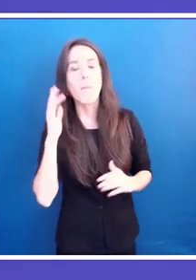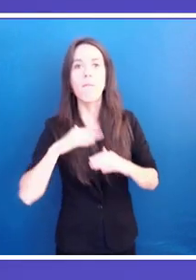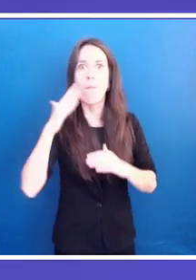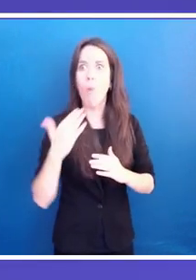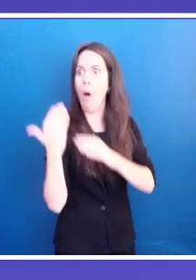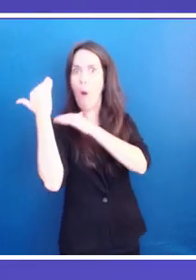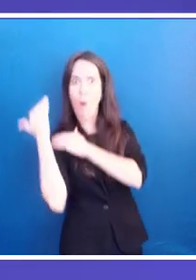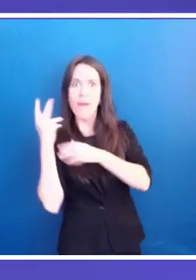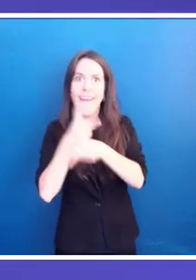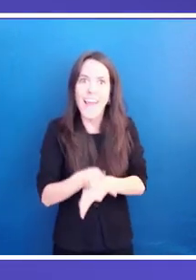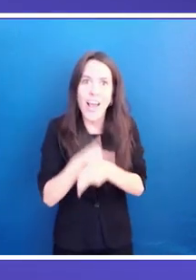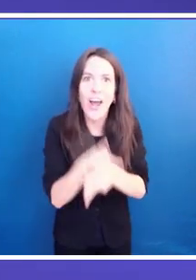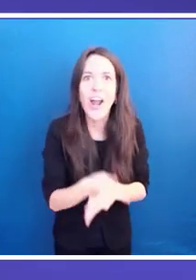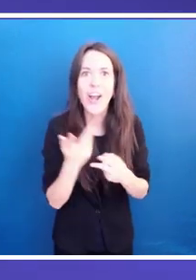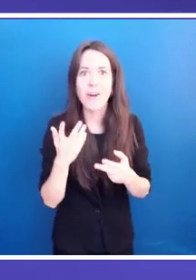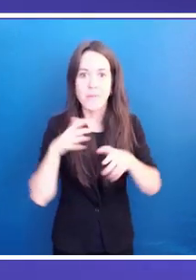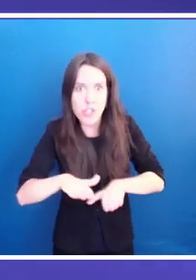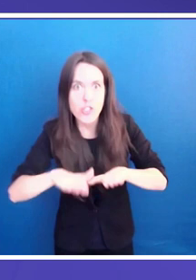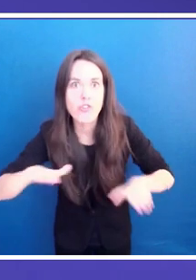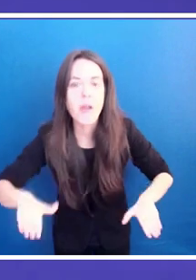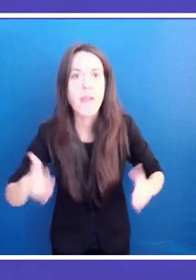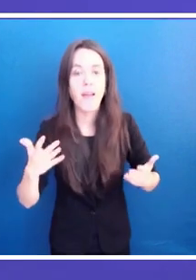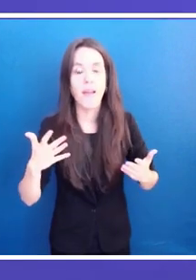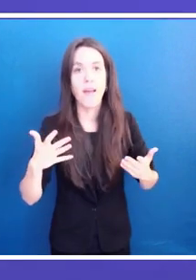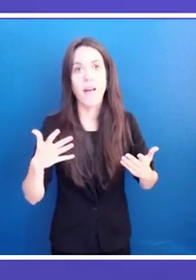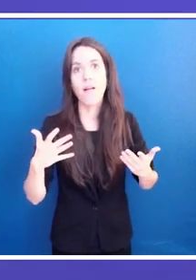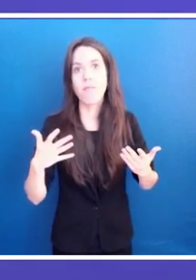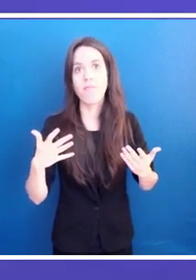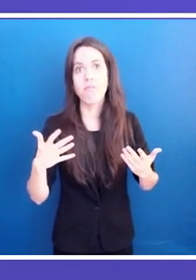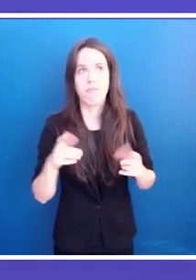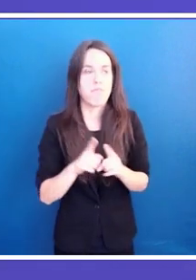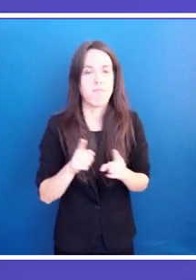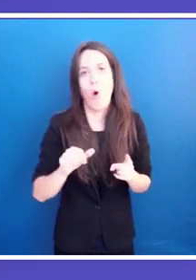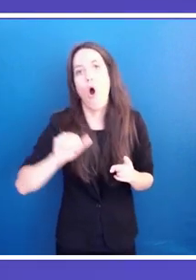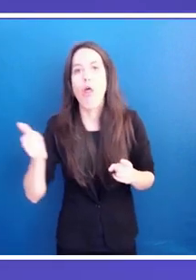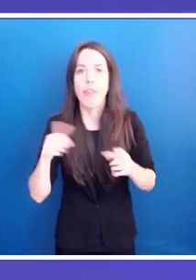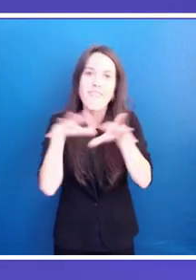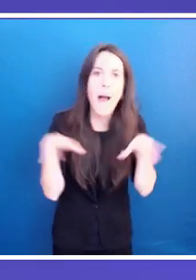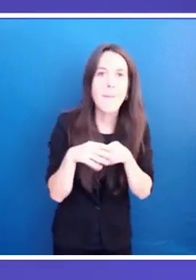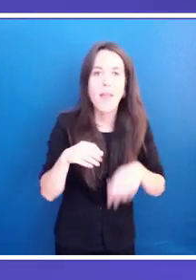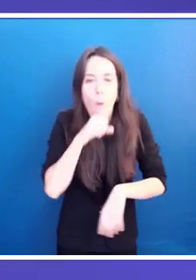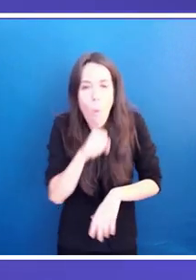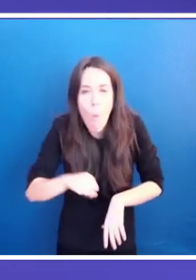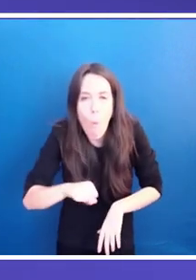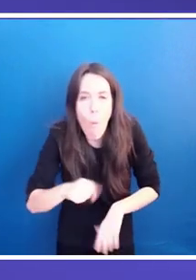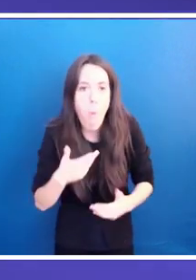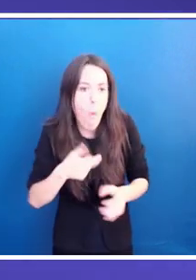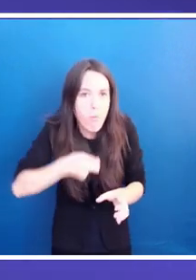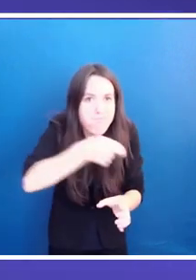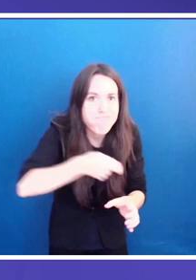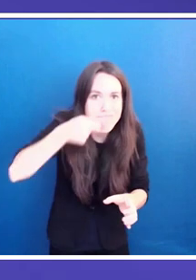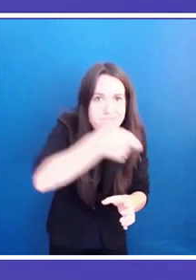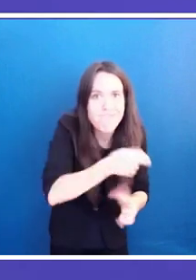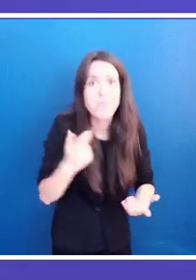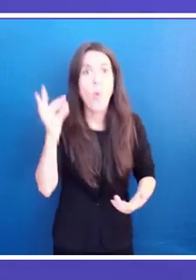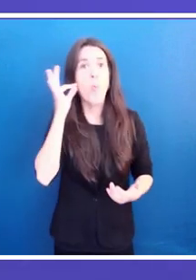for children and for other relatives and family members. Women are on the front